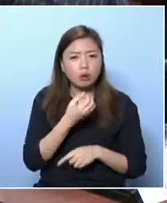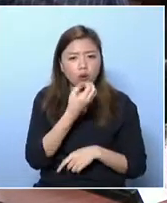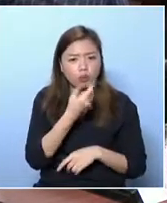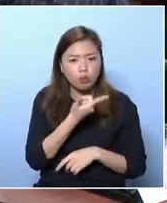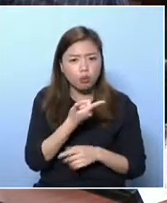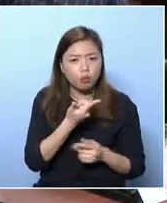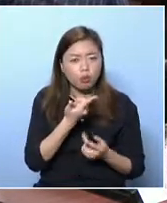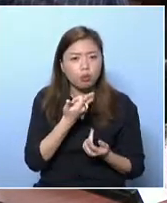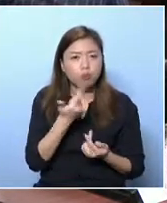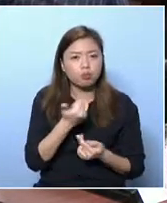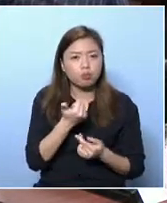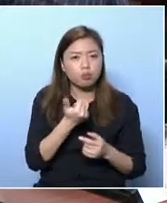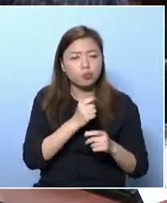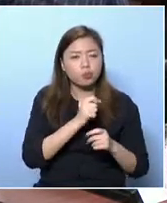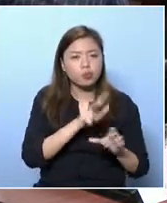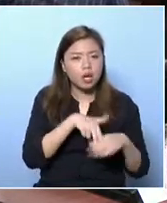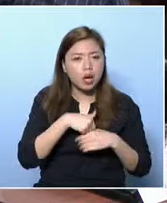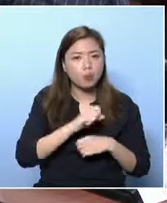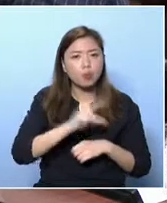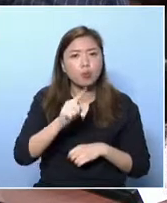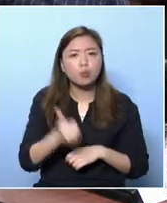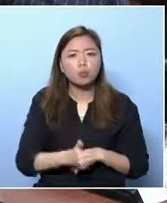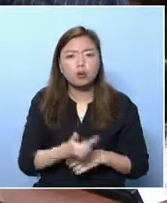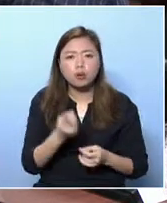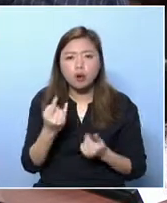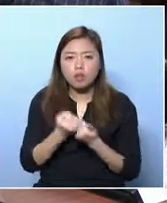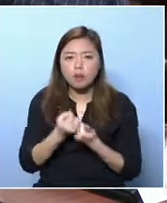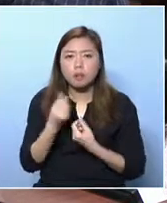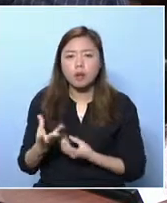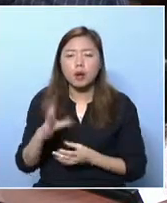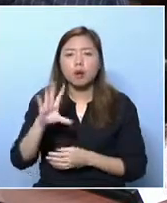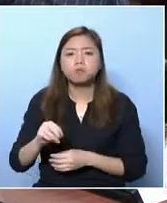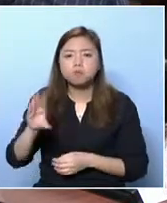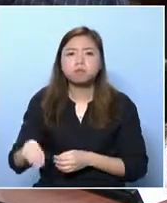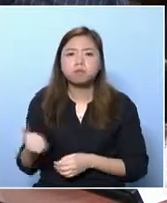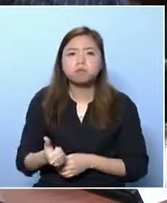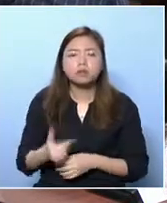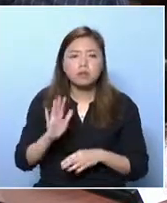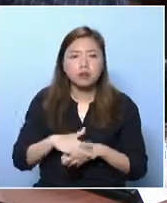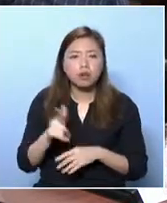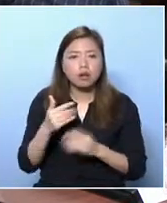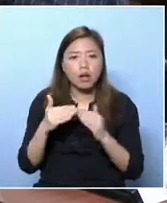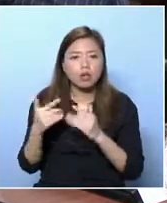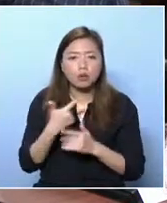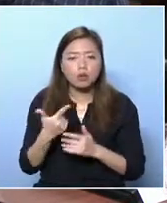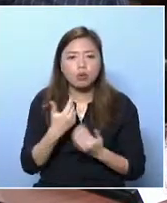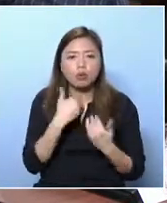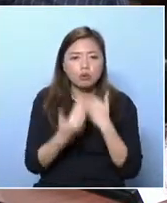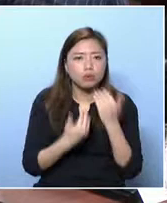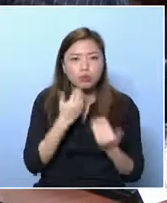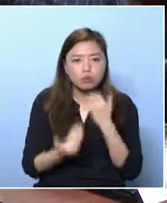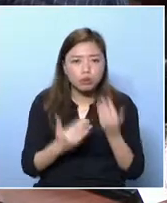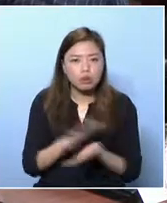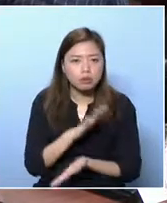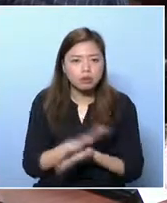provide a better subsidy to students. Well, Hong Kong is a neighboring